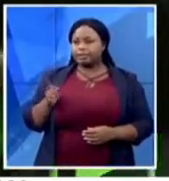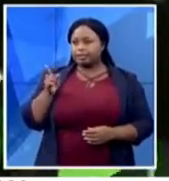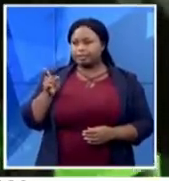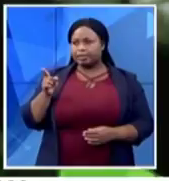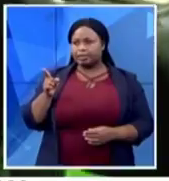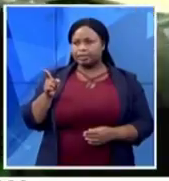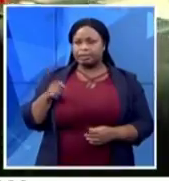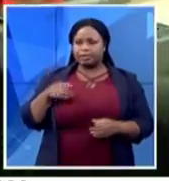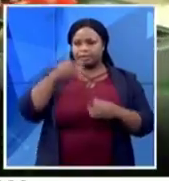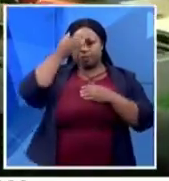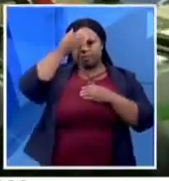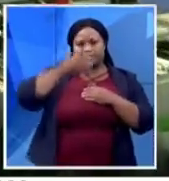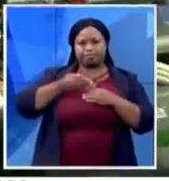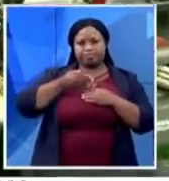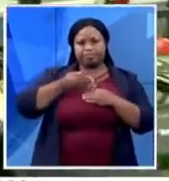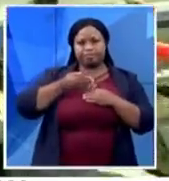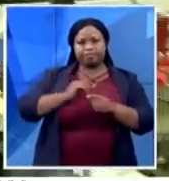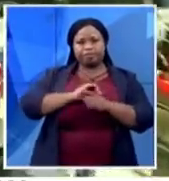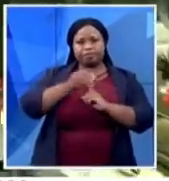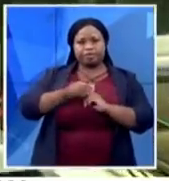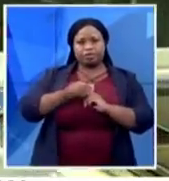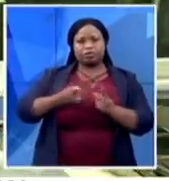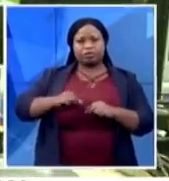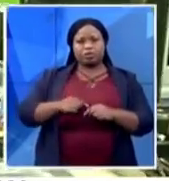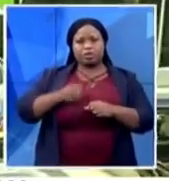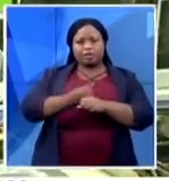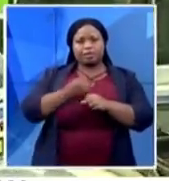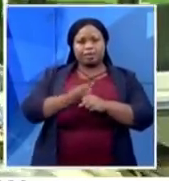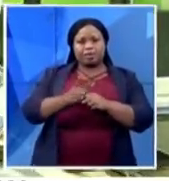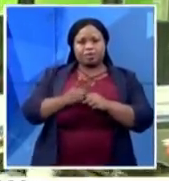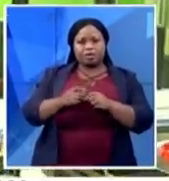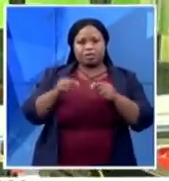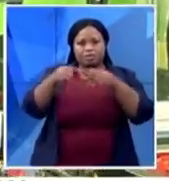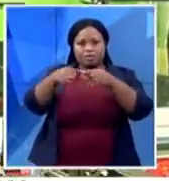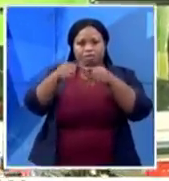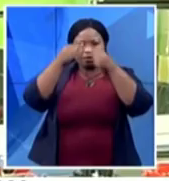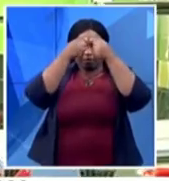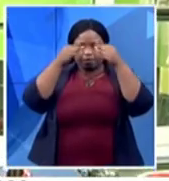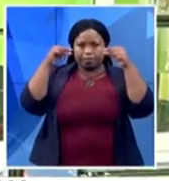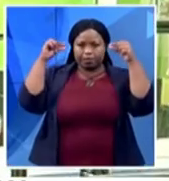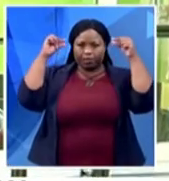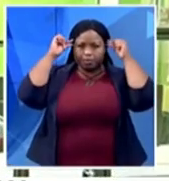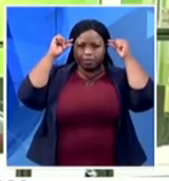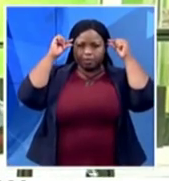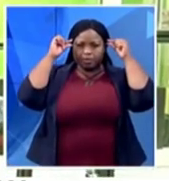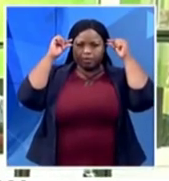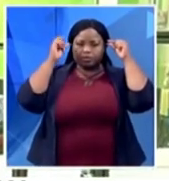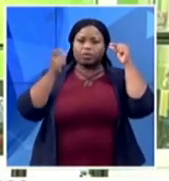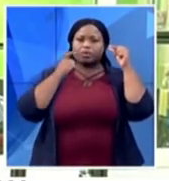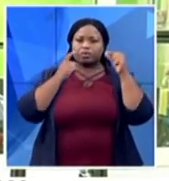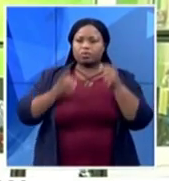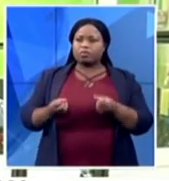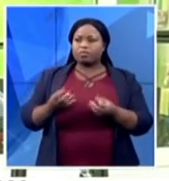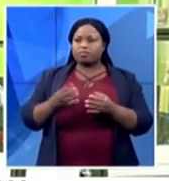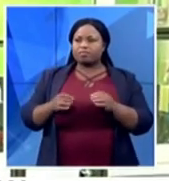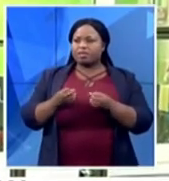producing is we're producing this frame. So this will be supplied and the most people indicated that they have the other